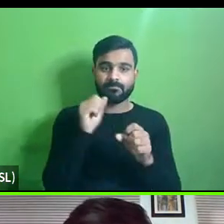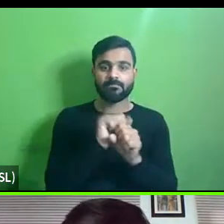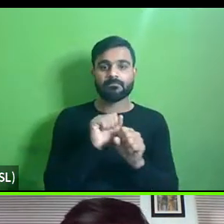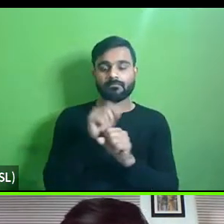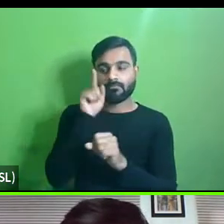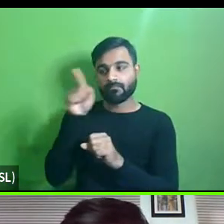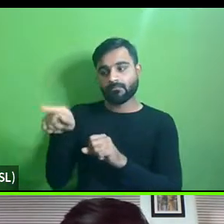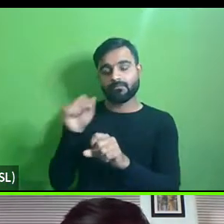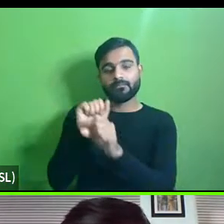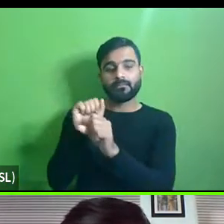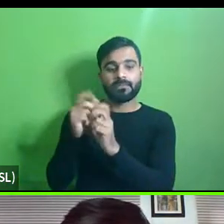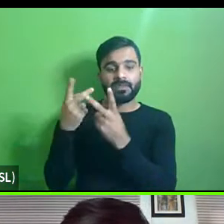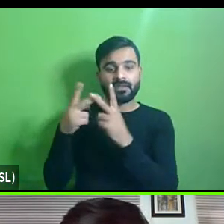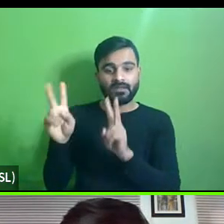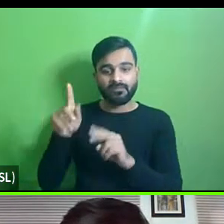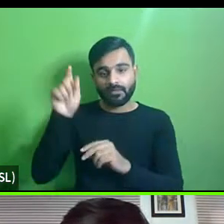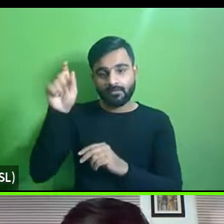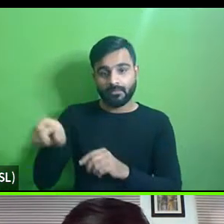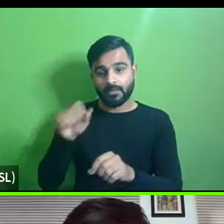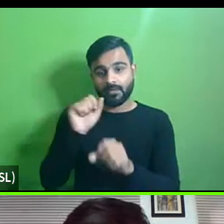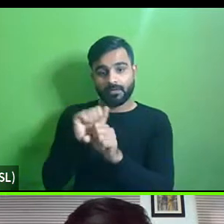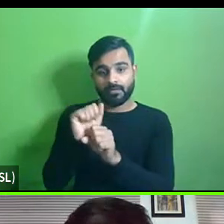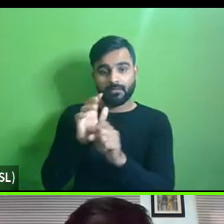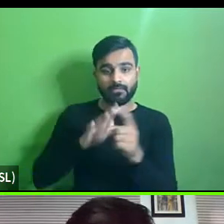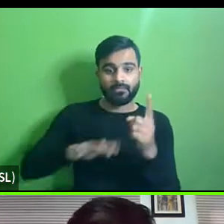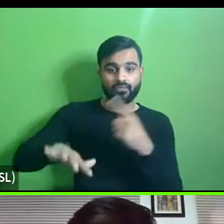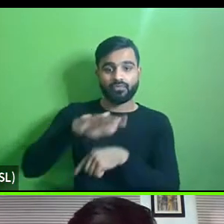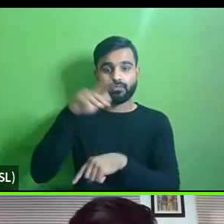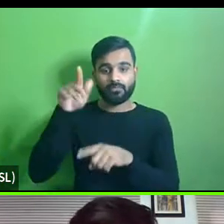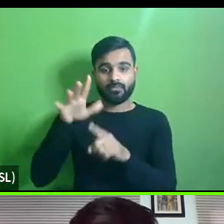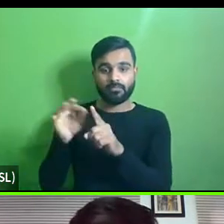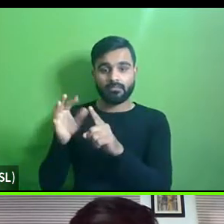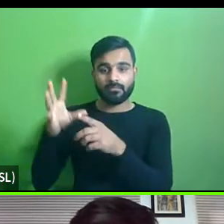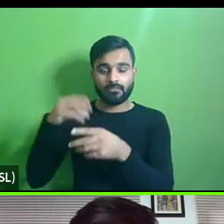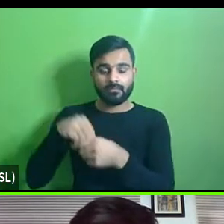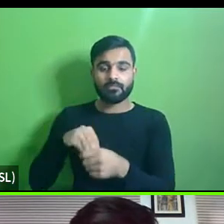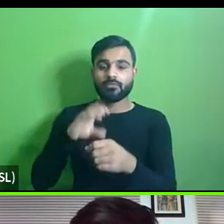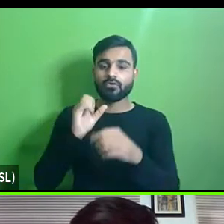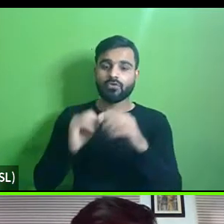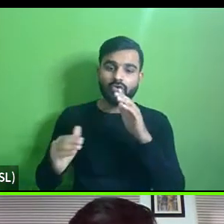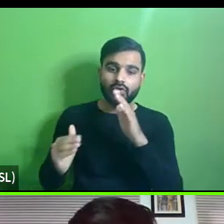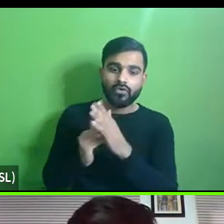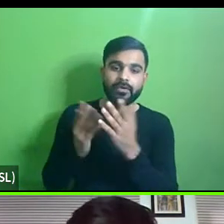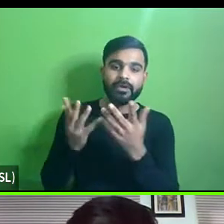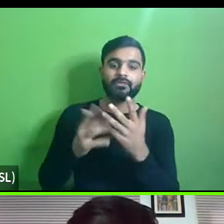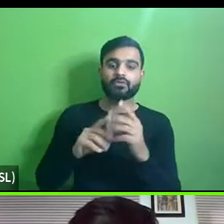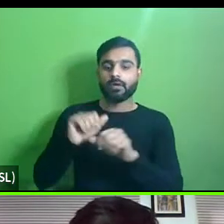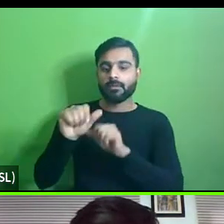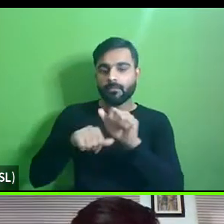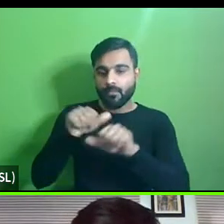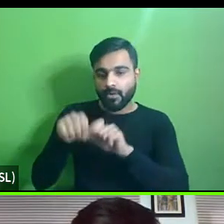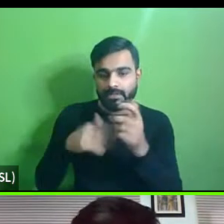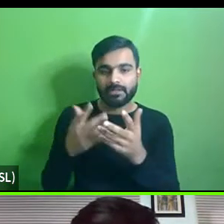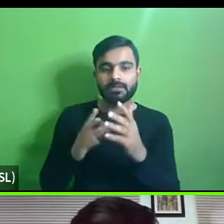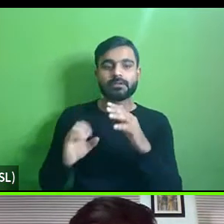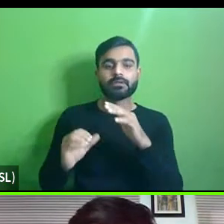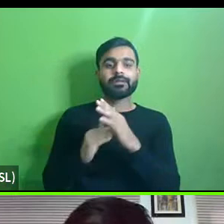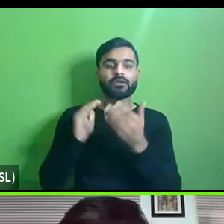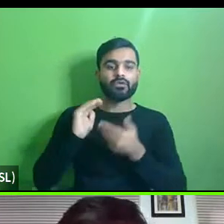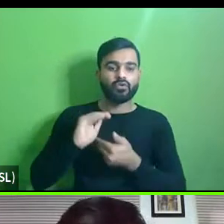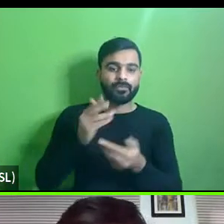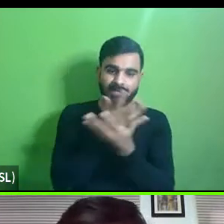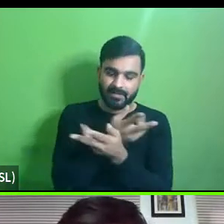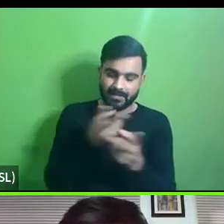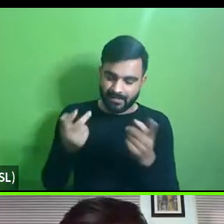there's a different you know the uh working uh scenario what how the contractual procedures are the tender of what uh things are